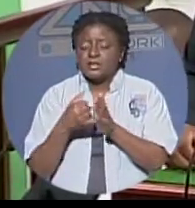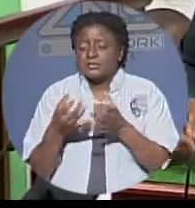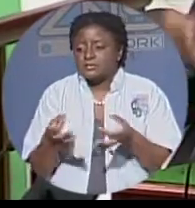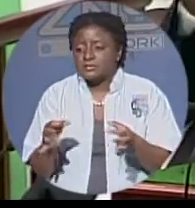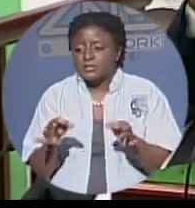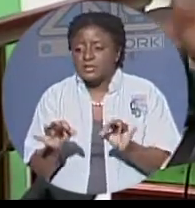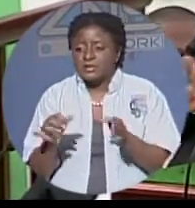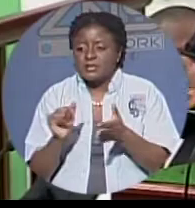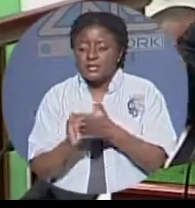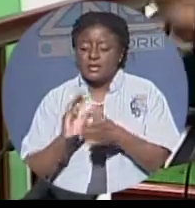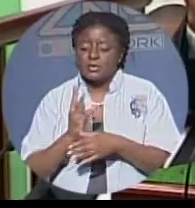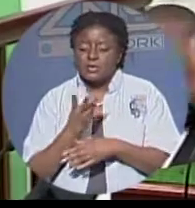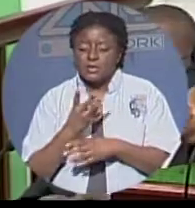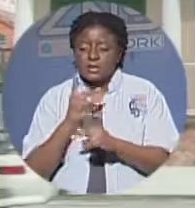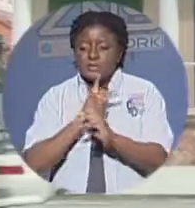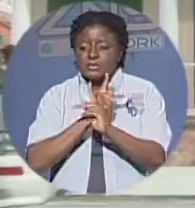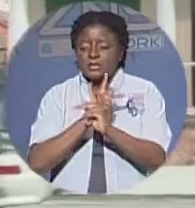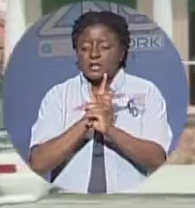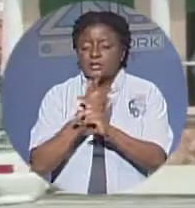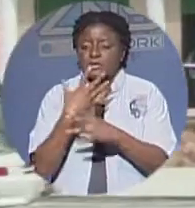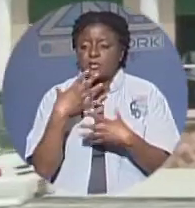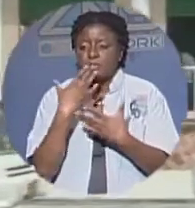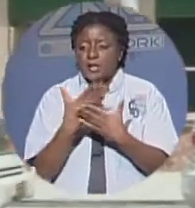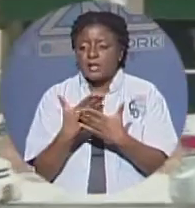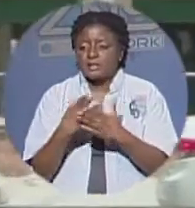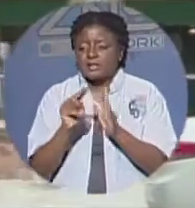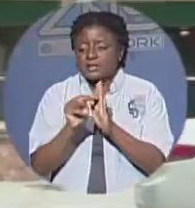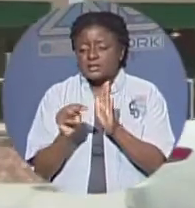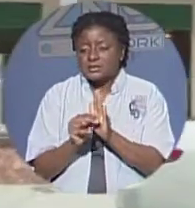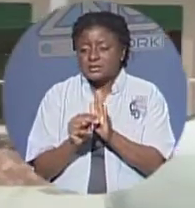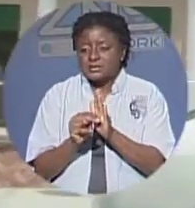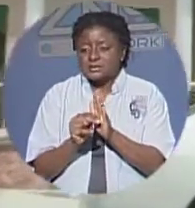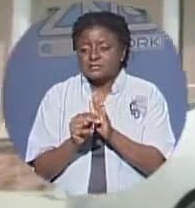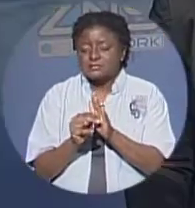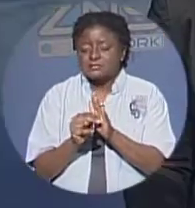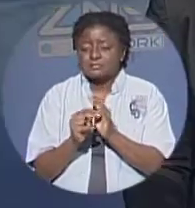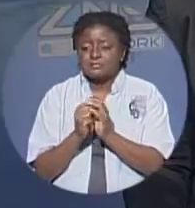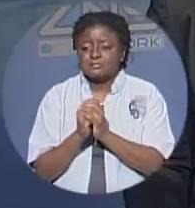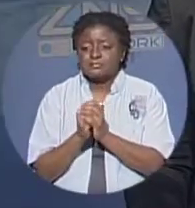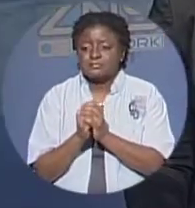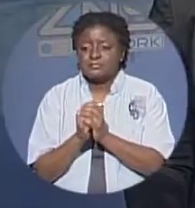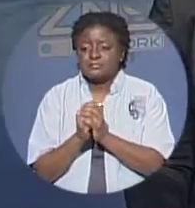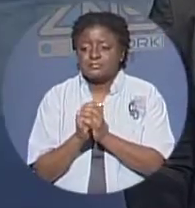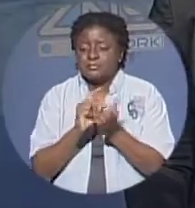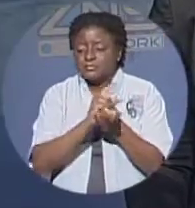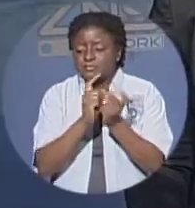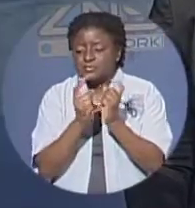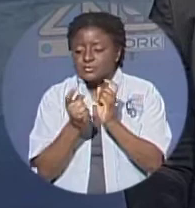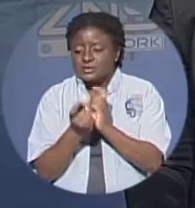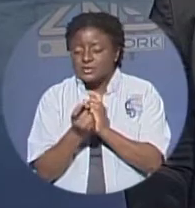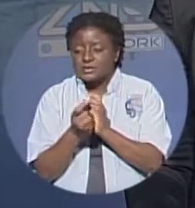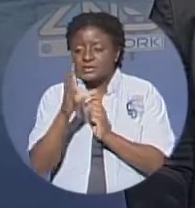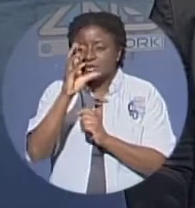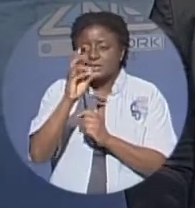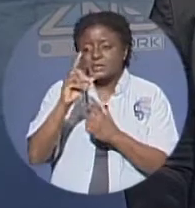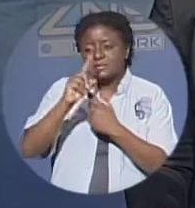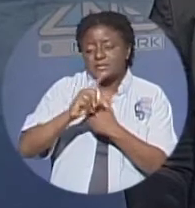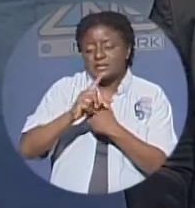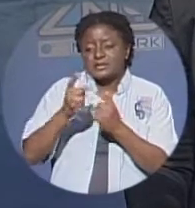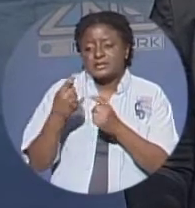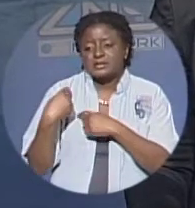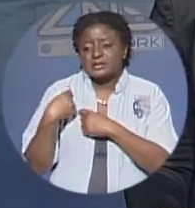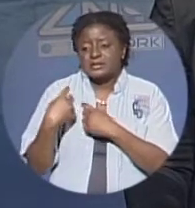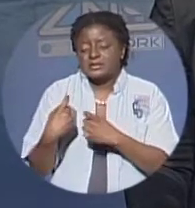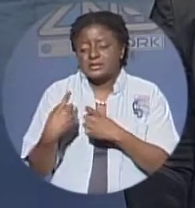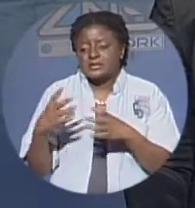speaker that we protect the vendors in the smith zanis news shifting gears it's been six months since the merger and